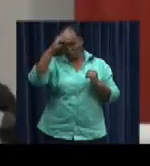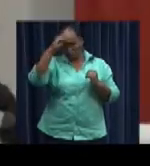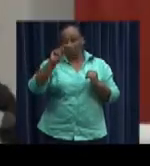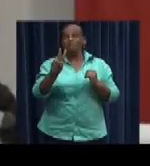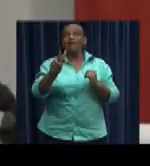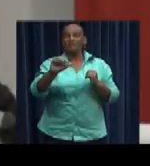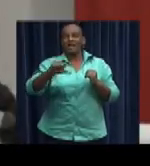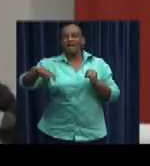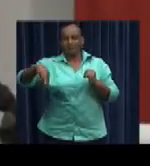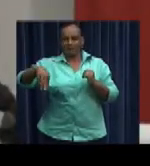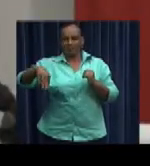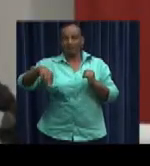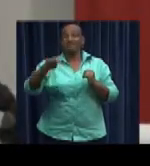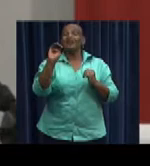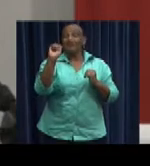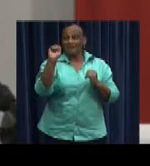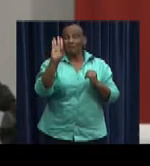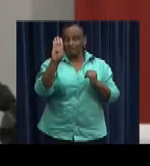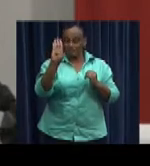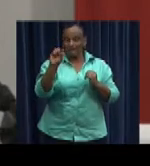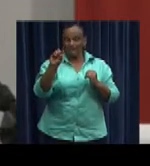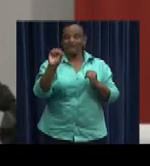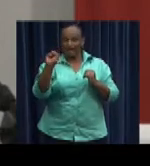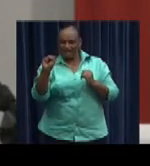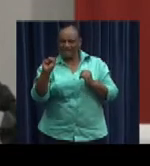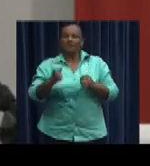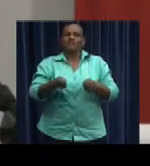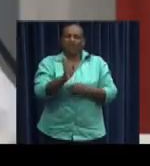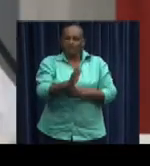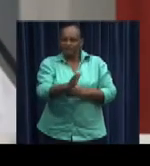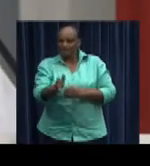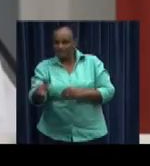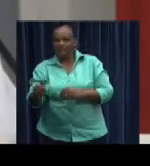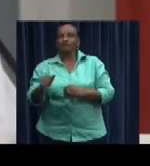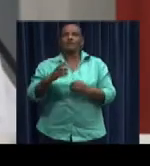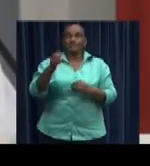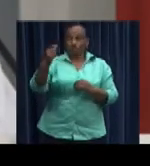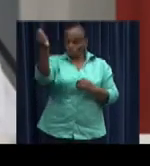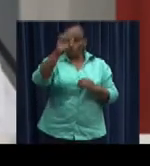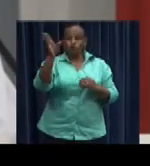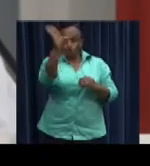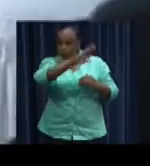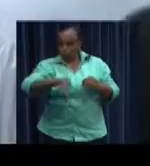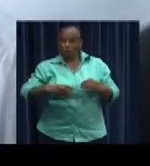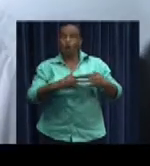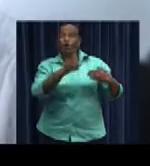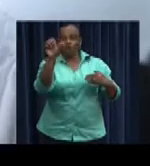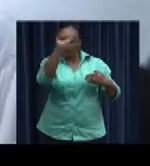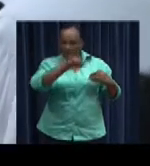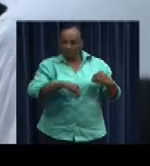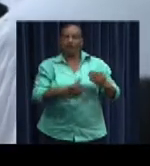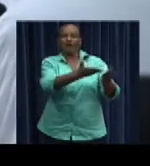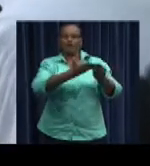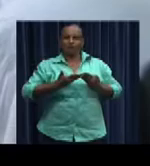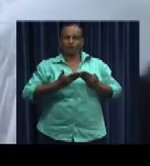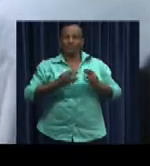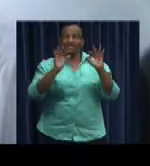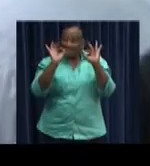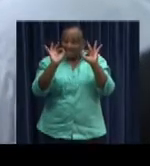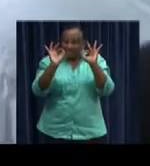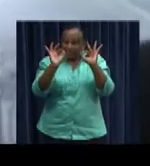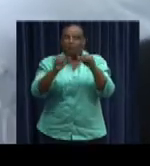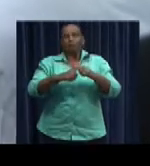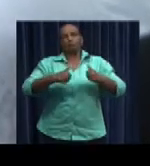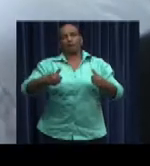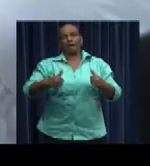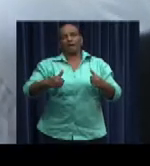Latchman. The ABGS received congratulations from the Dutch and South Africa Brotherhood community. The blessing ceremony was